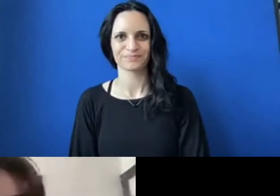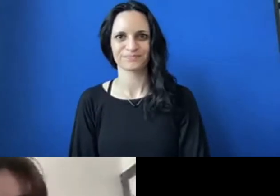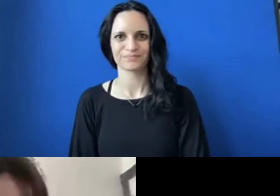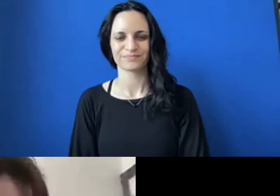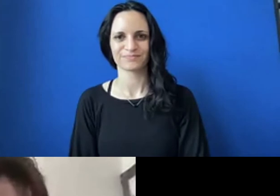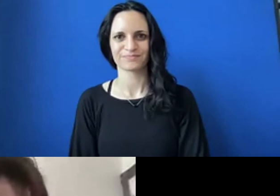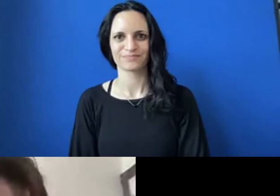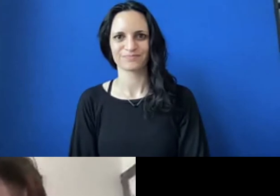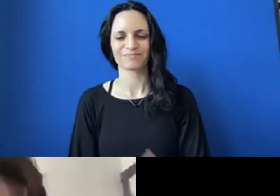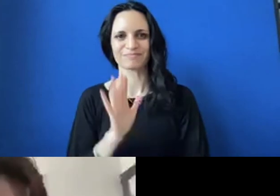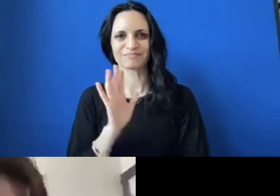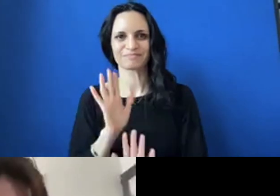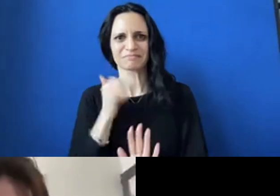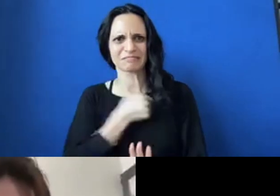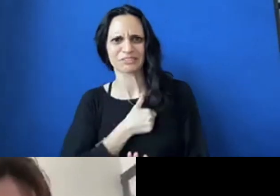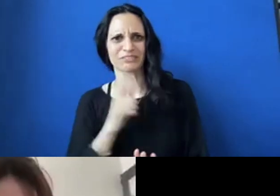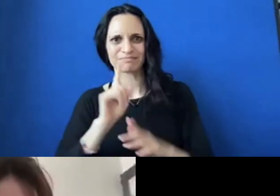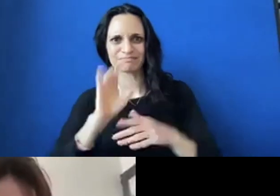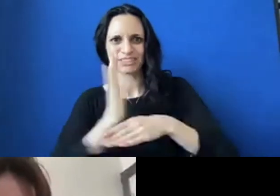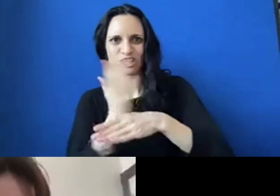Sorry, I'm just sharing my screen.